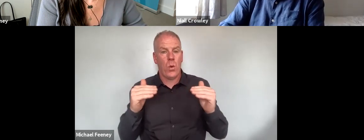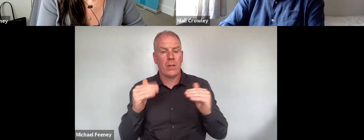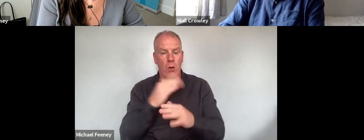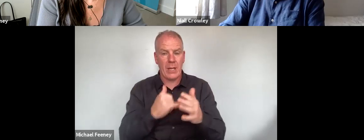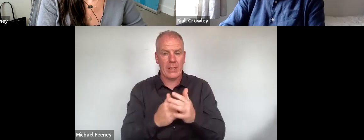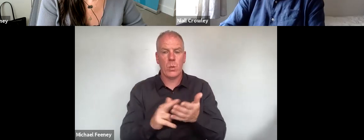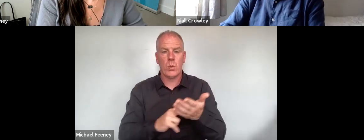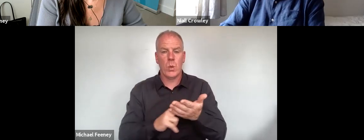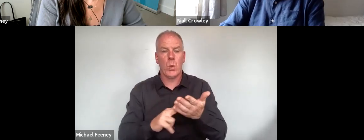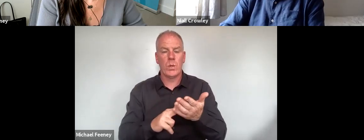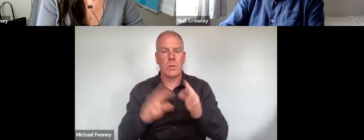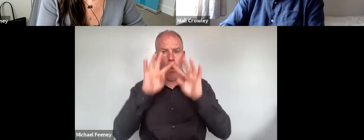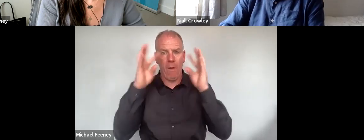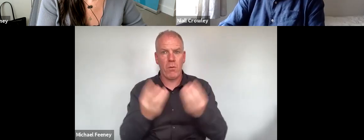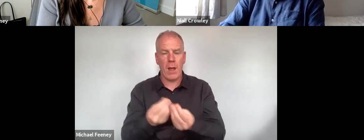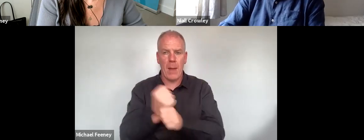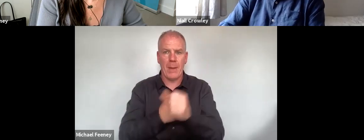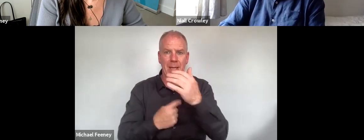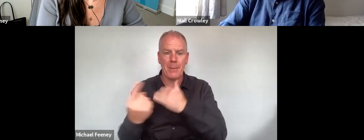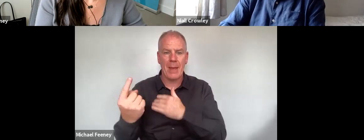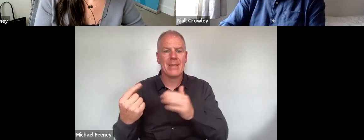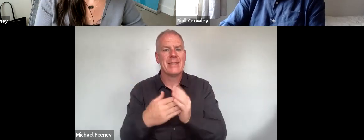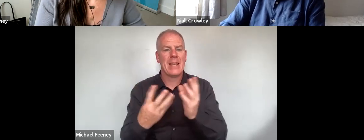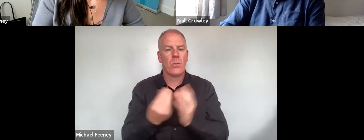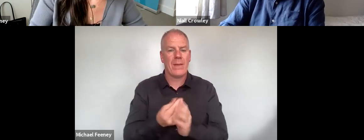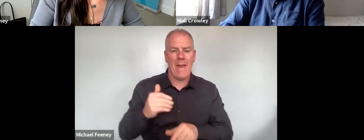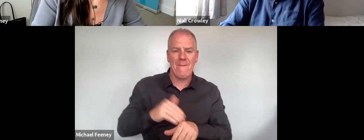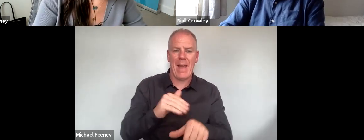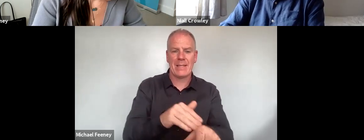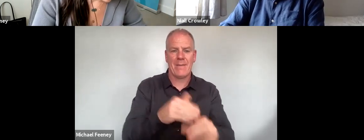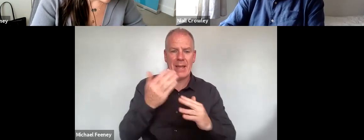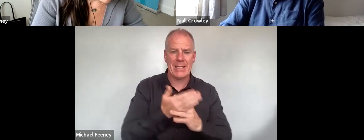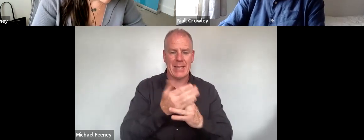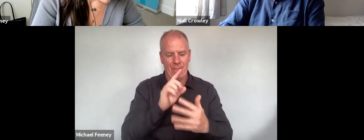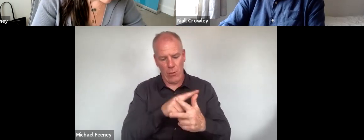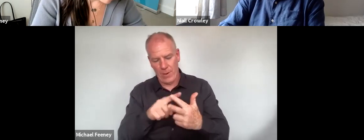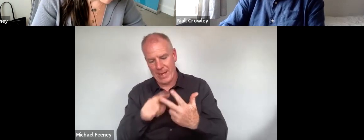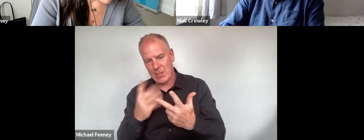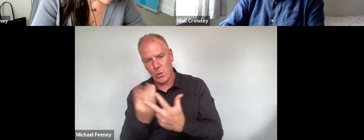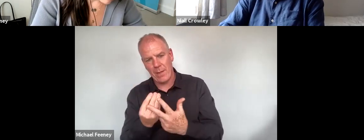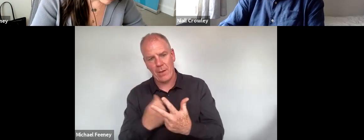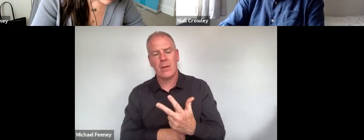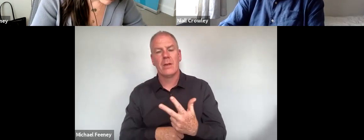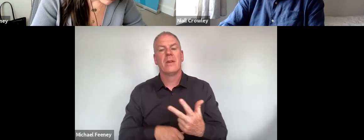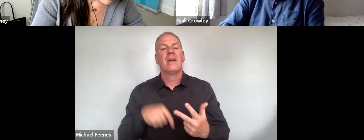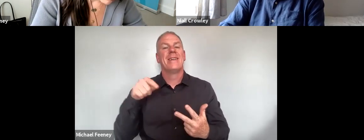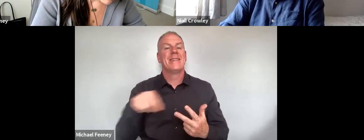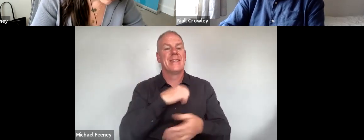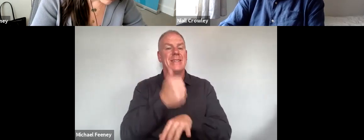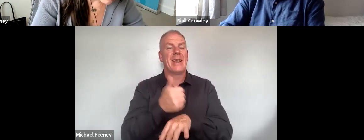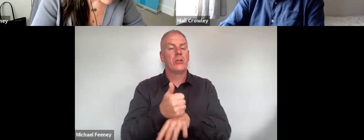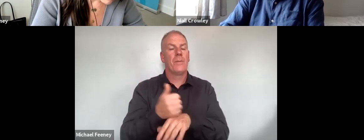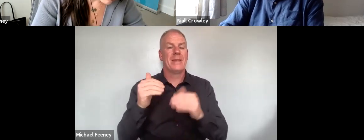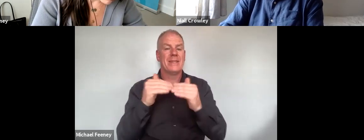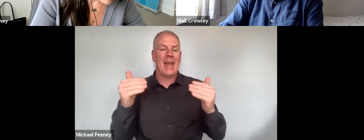frame that encompasses independence alongside effectiveness and accessibility. And this frame has recently been established in the